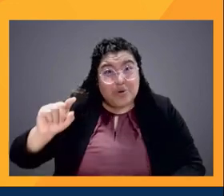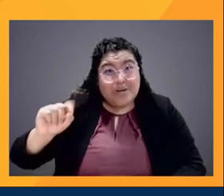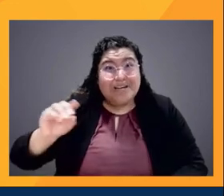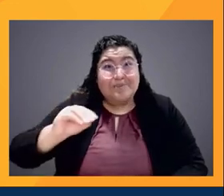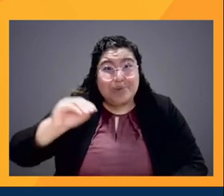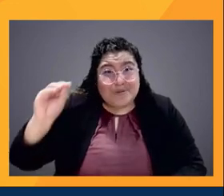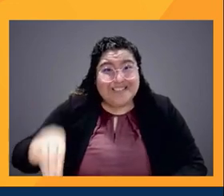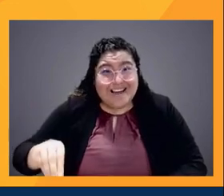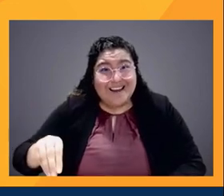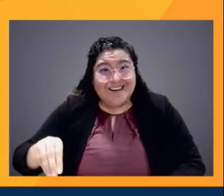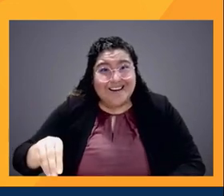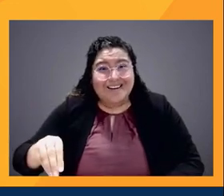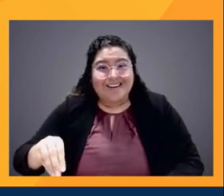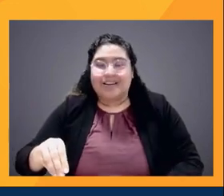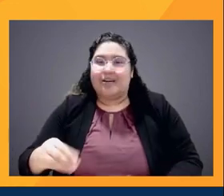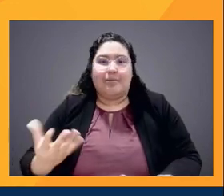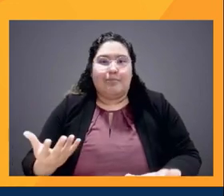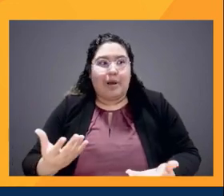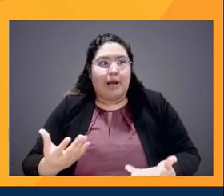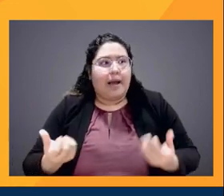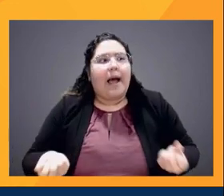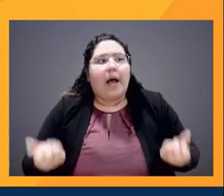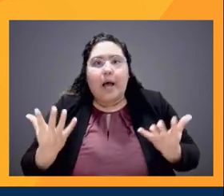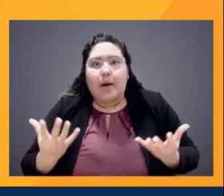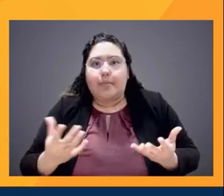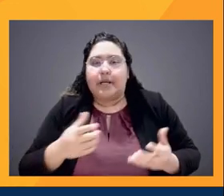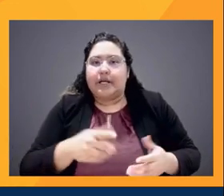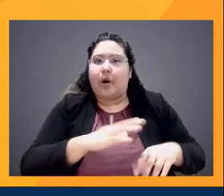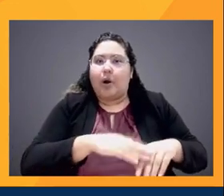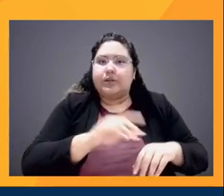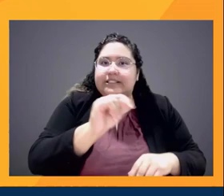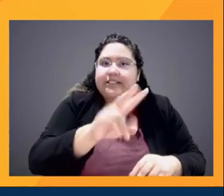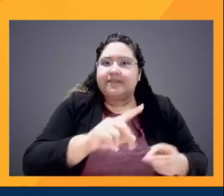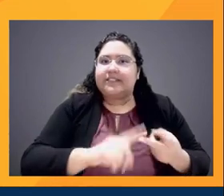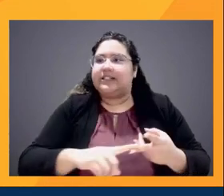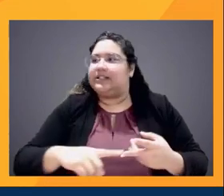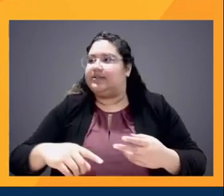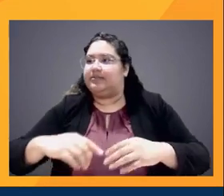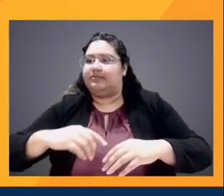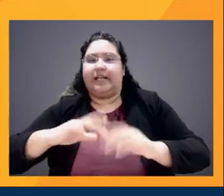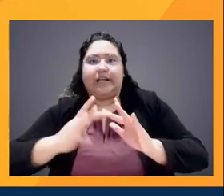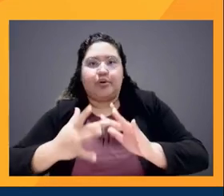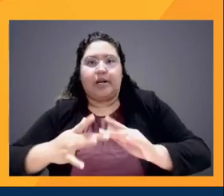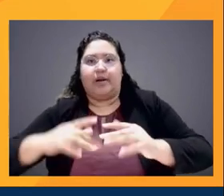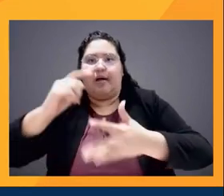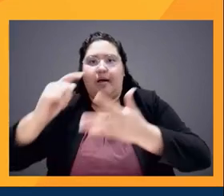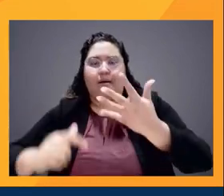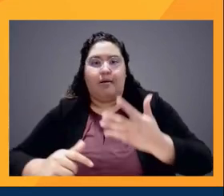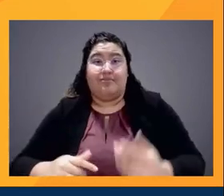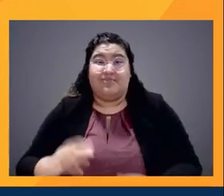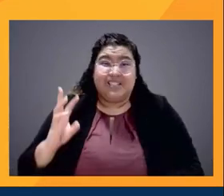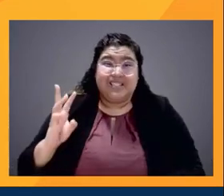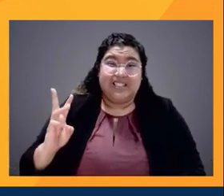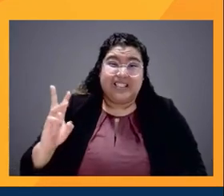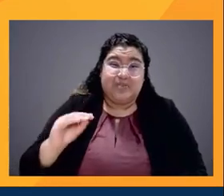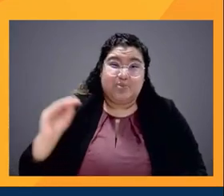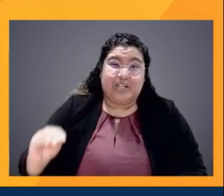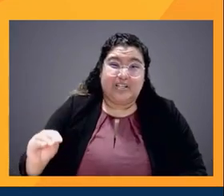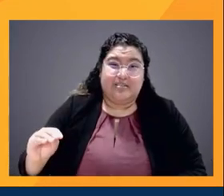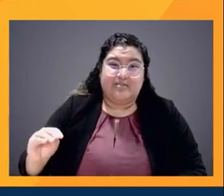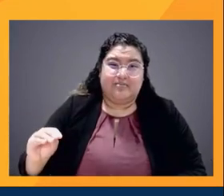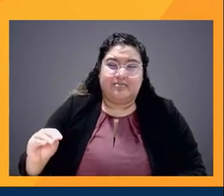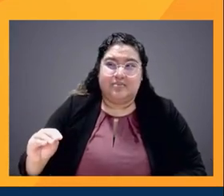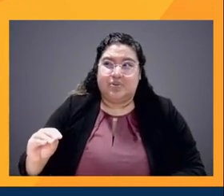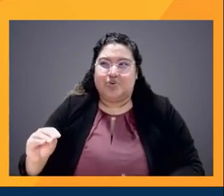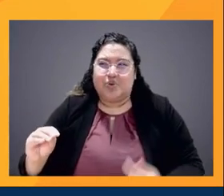broadcast, cable, and streaming platforms. So here's my question. What's the holdup, right?